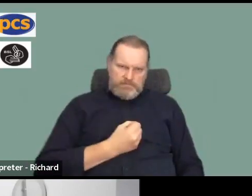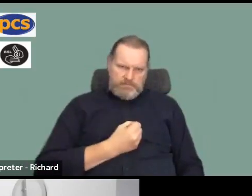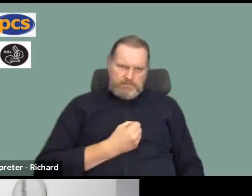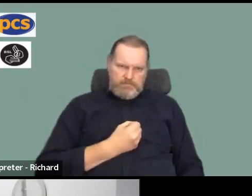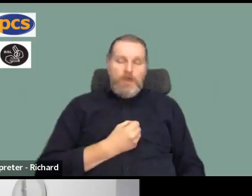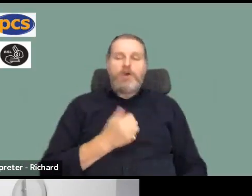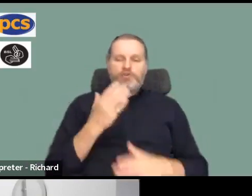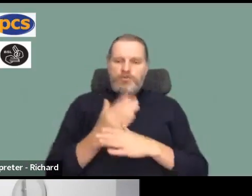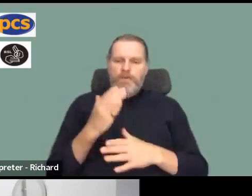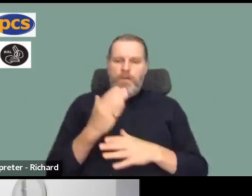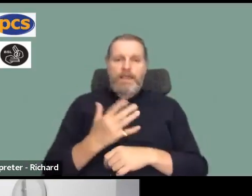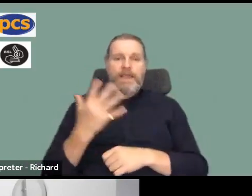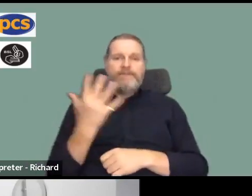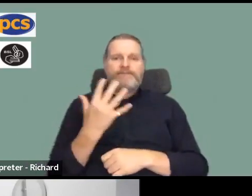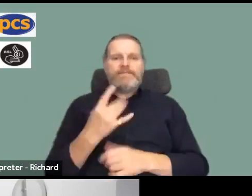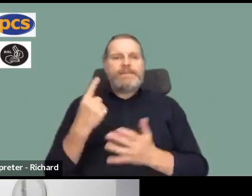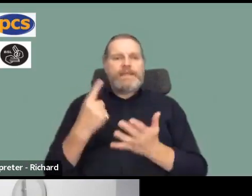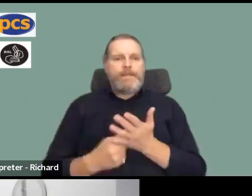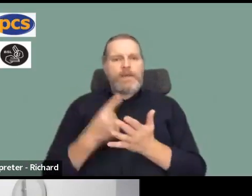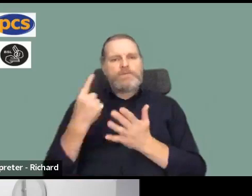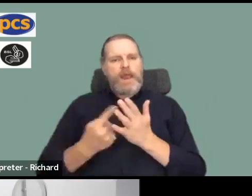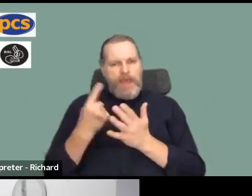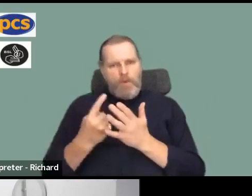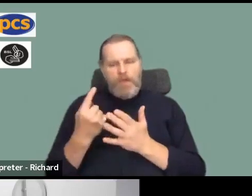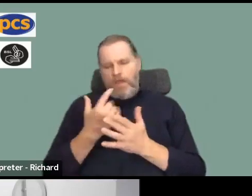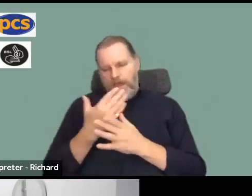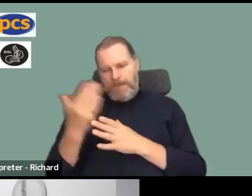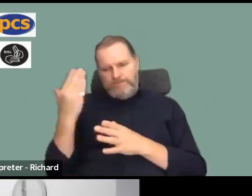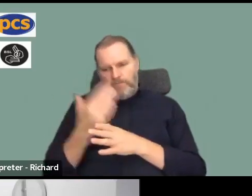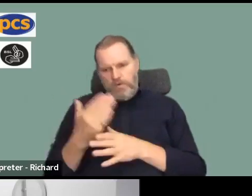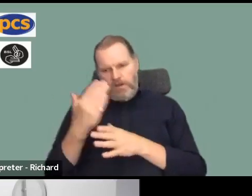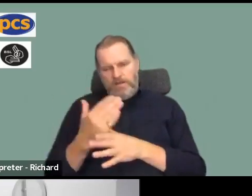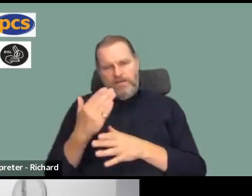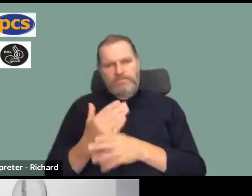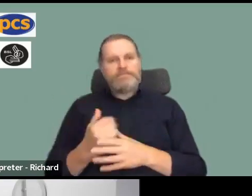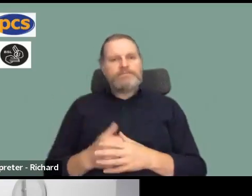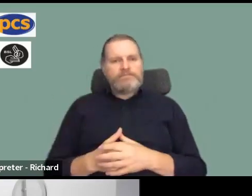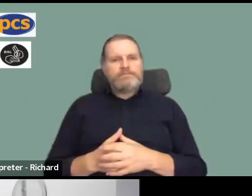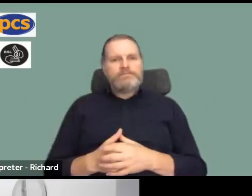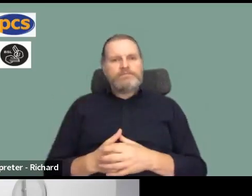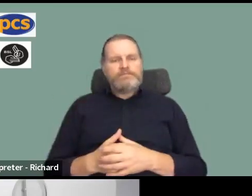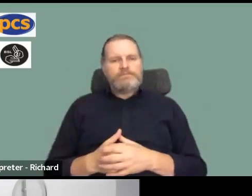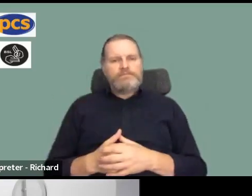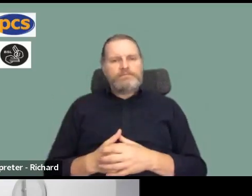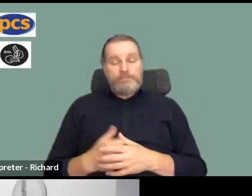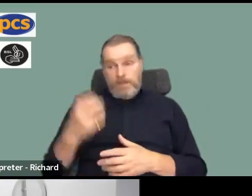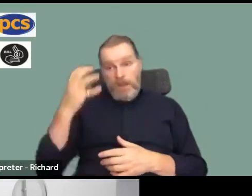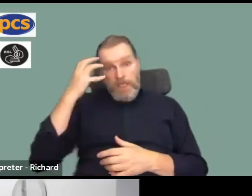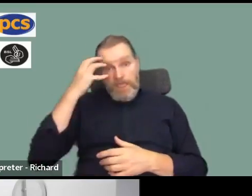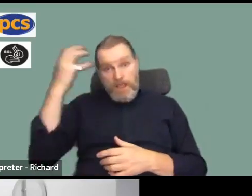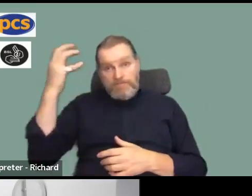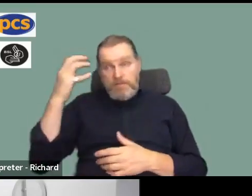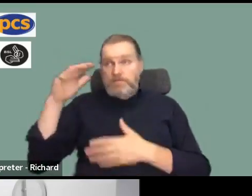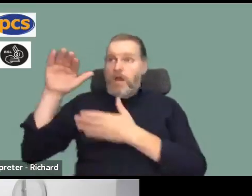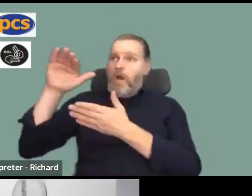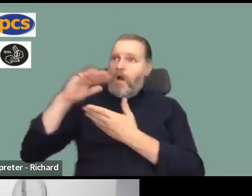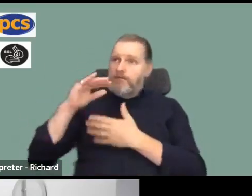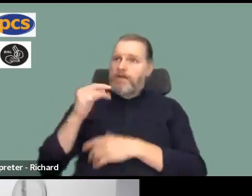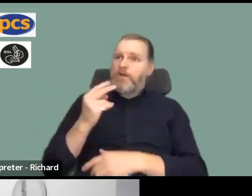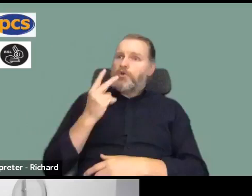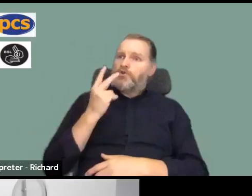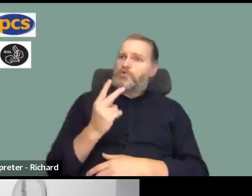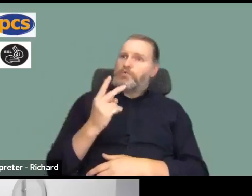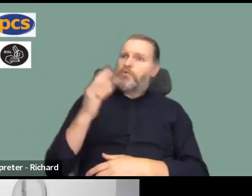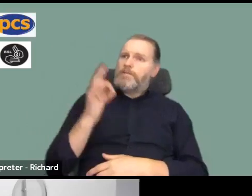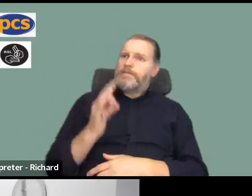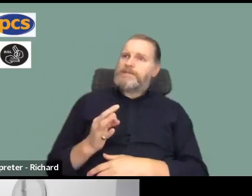and other things to make our terms and conditions better the government wants you to have 2% so what we can